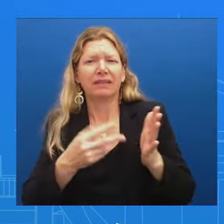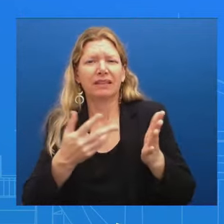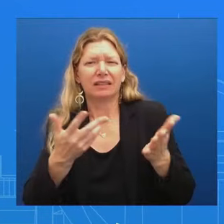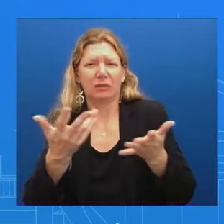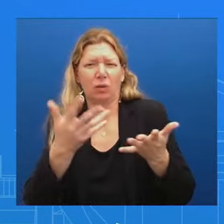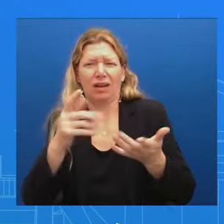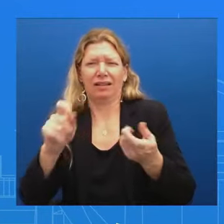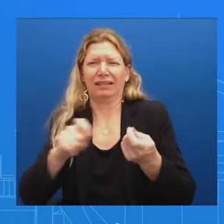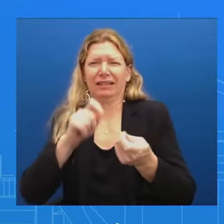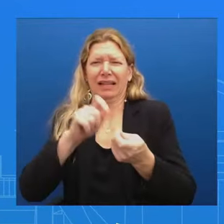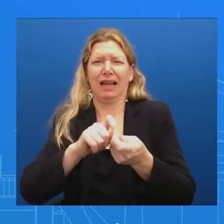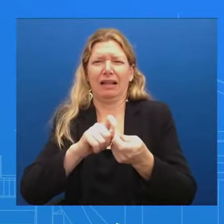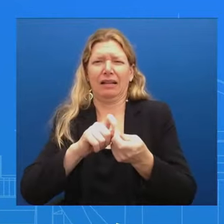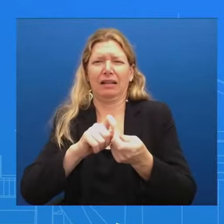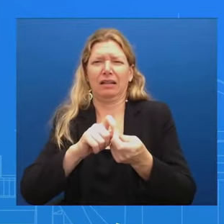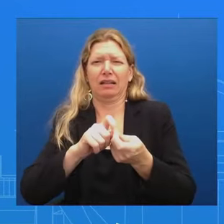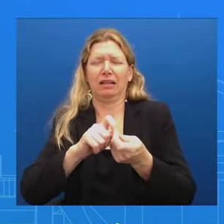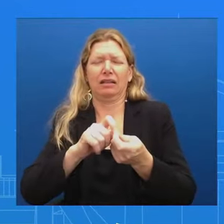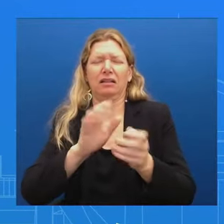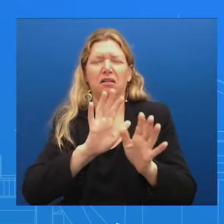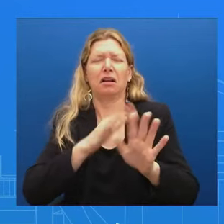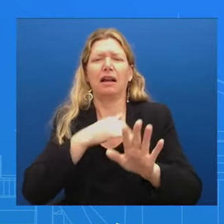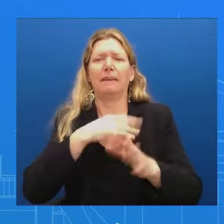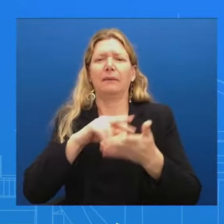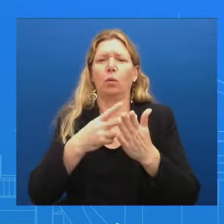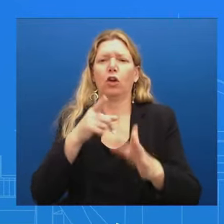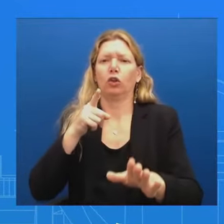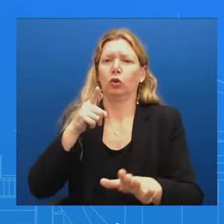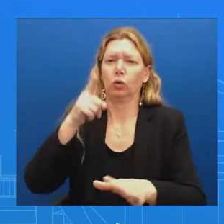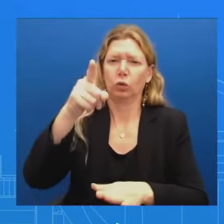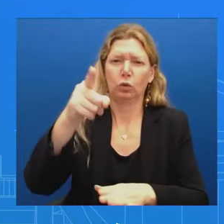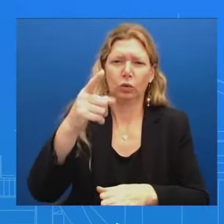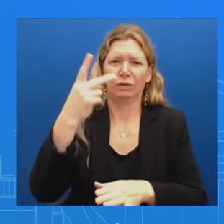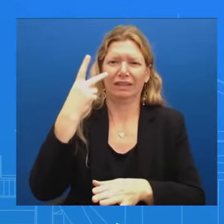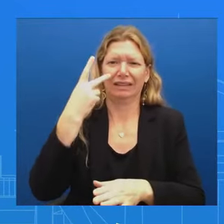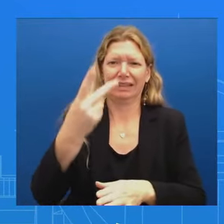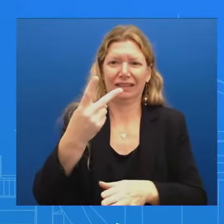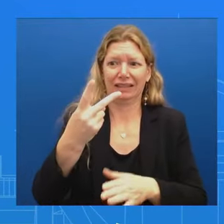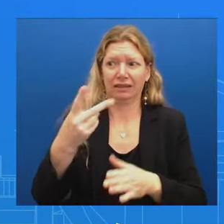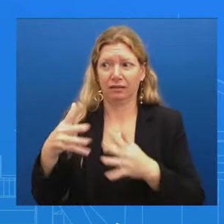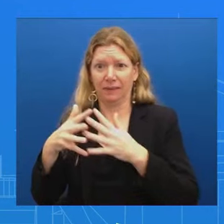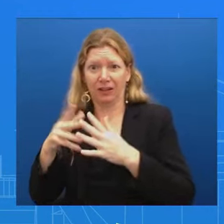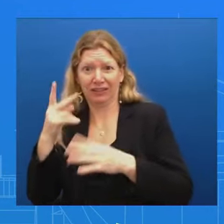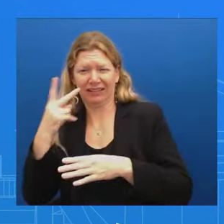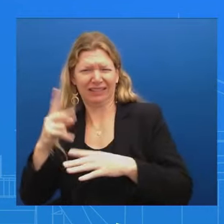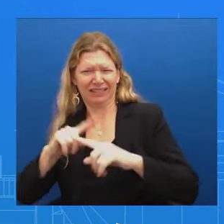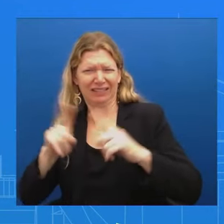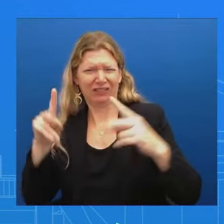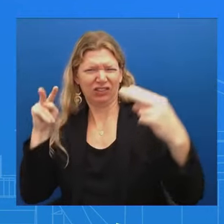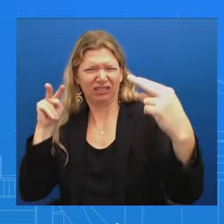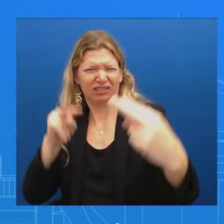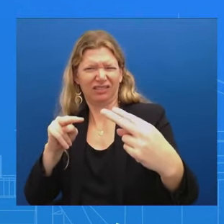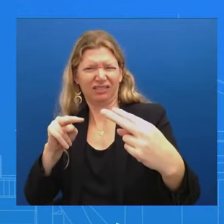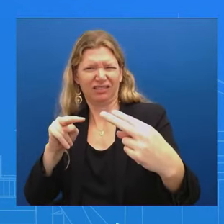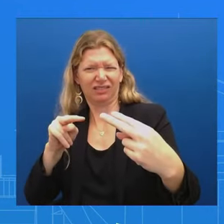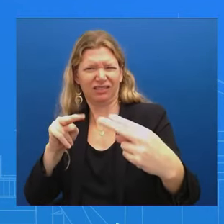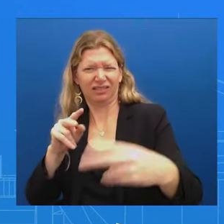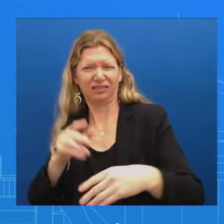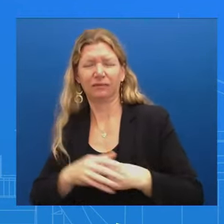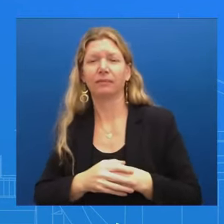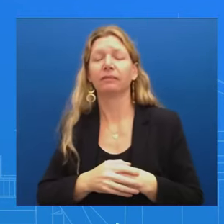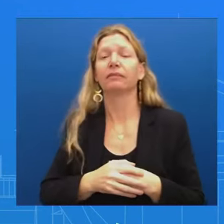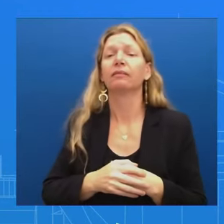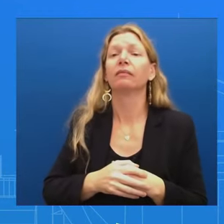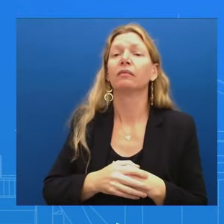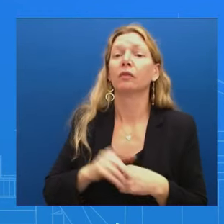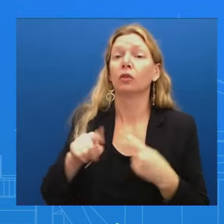isn't, you know, coming across to the rest of the American people Look, I think the fact that when he meets with his team When he meets with staff He